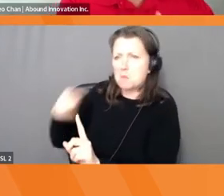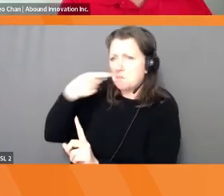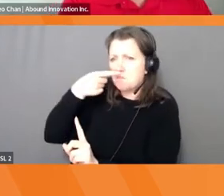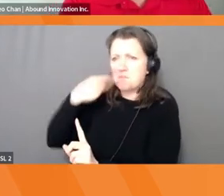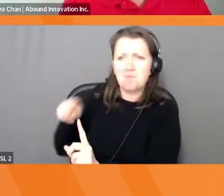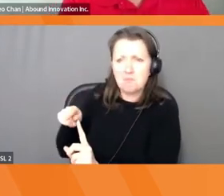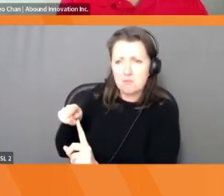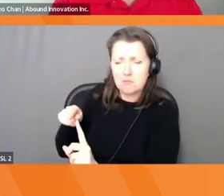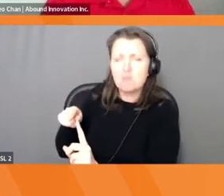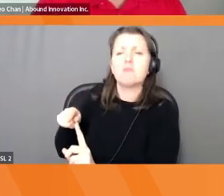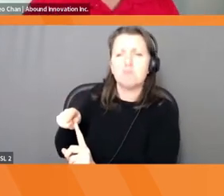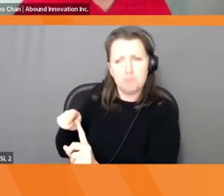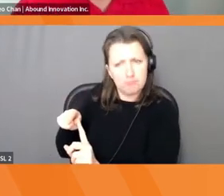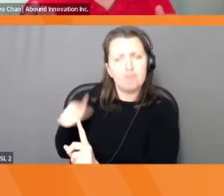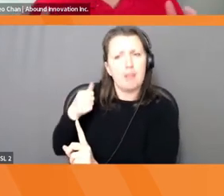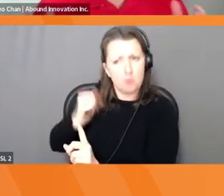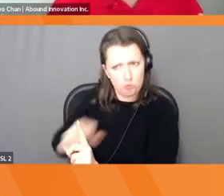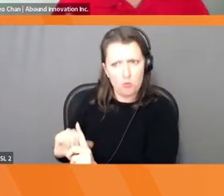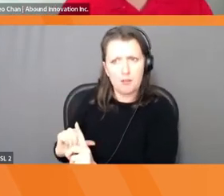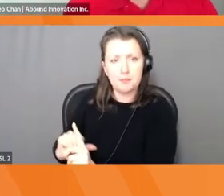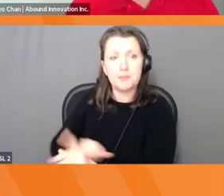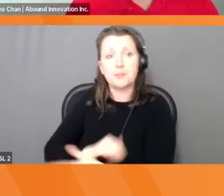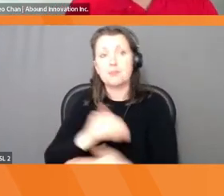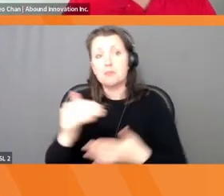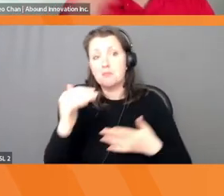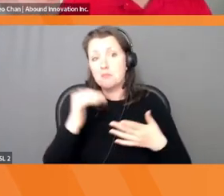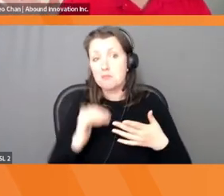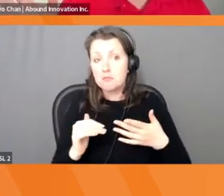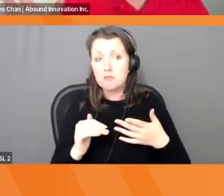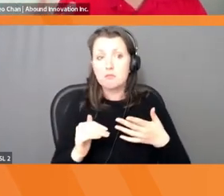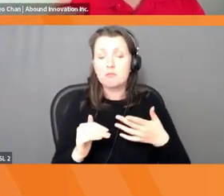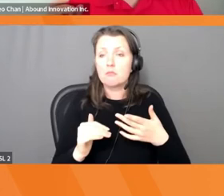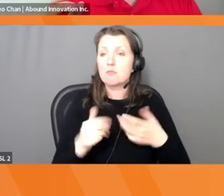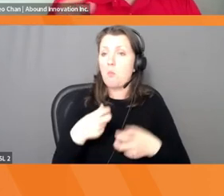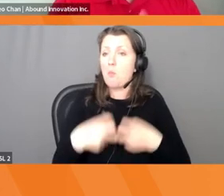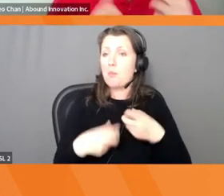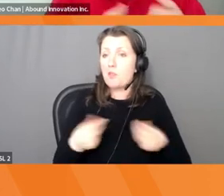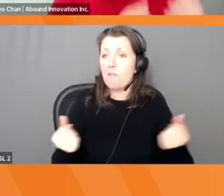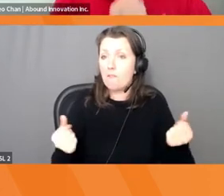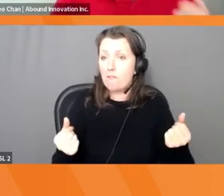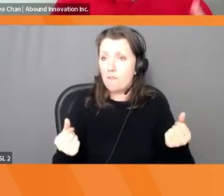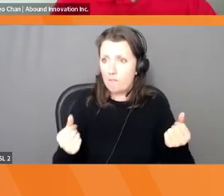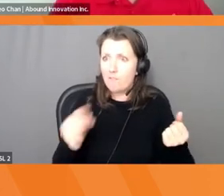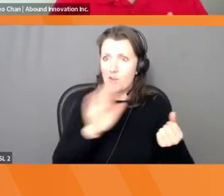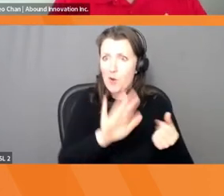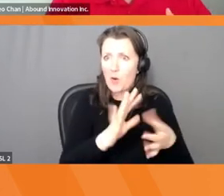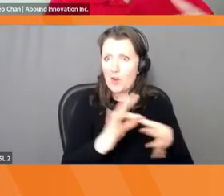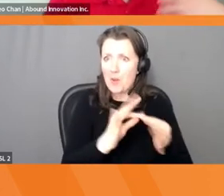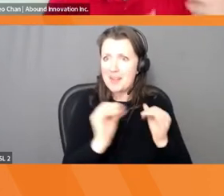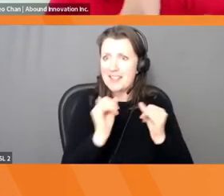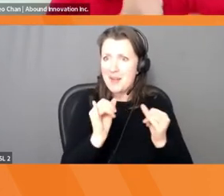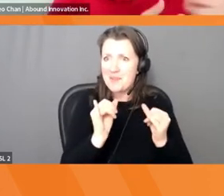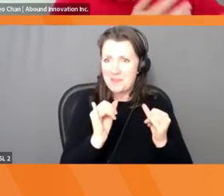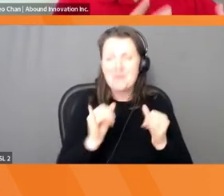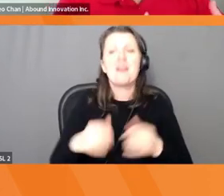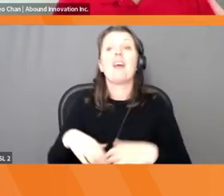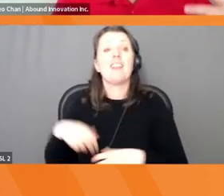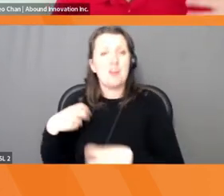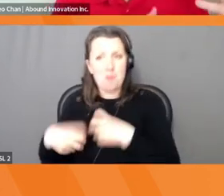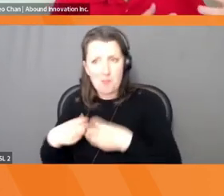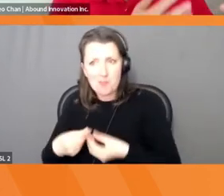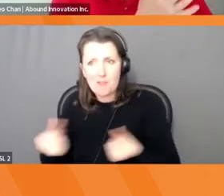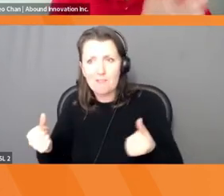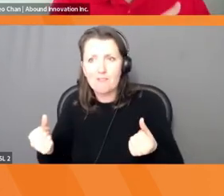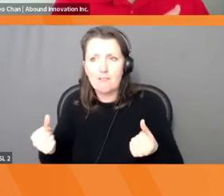see if it'll work or not. Innovators are problem solvers. We saw a lot in the chat there too, right? They like to solve problems. They're not, they're trying to fix things